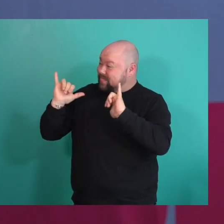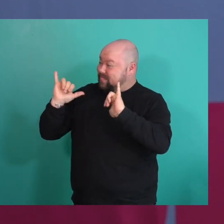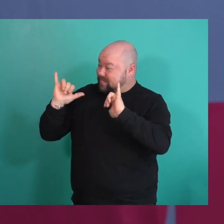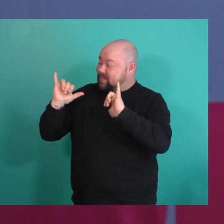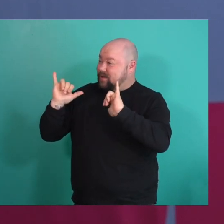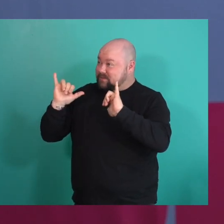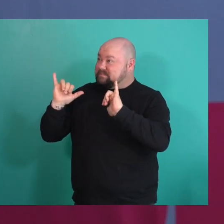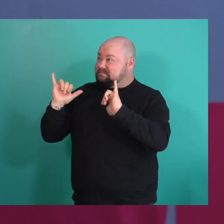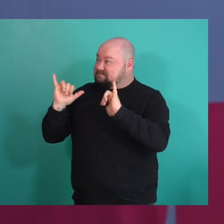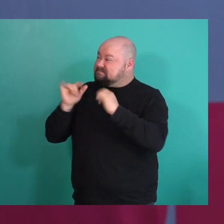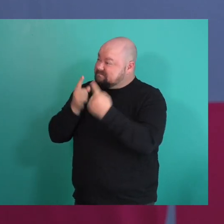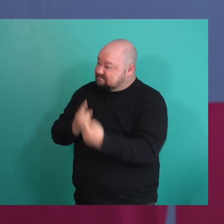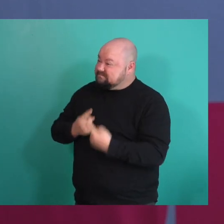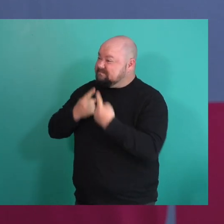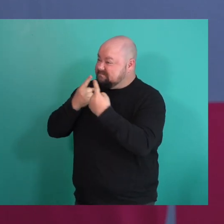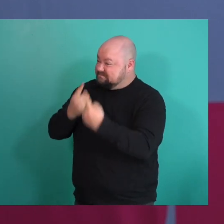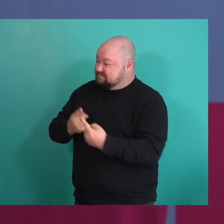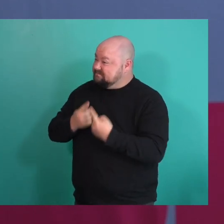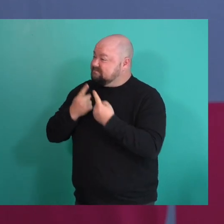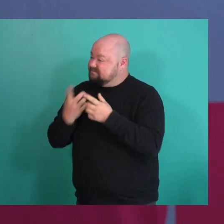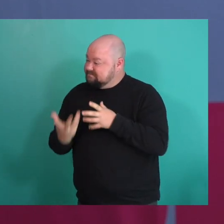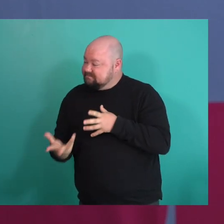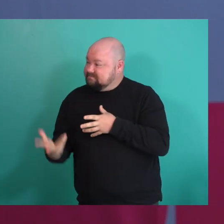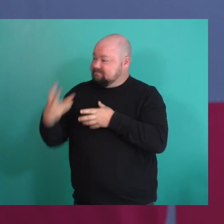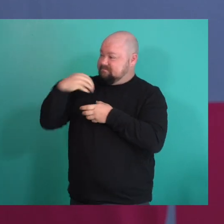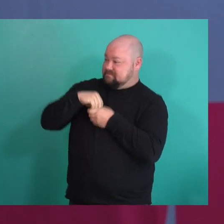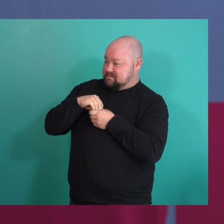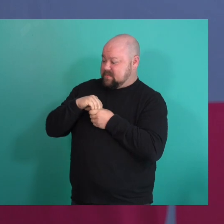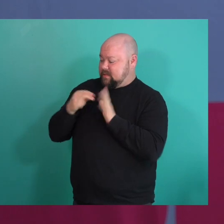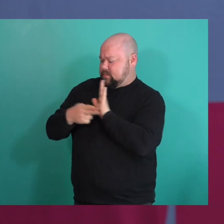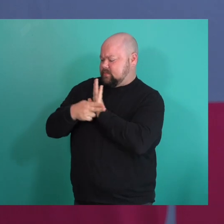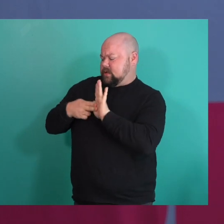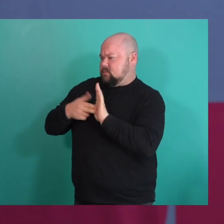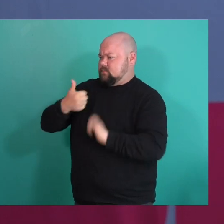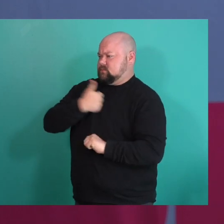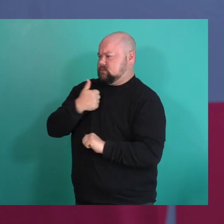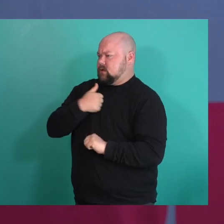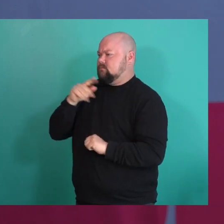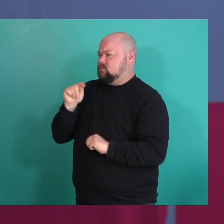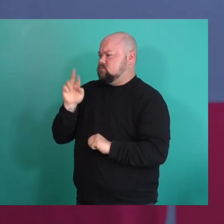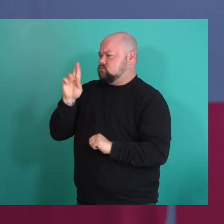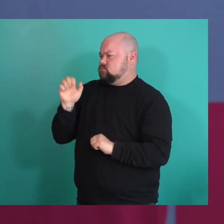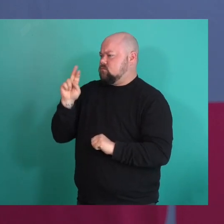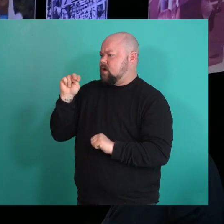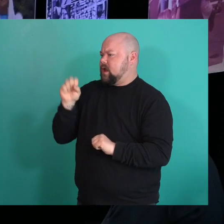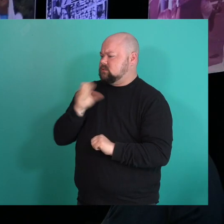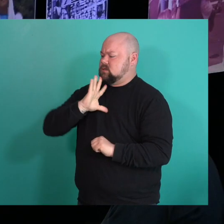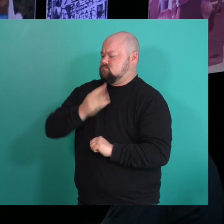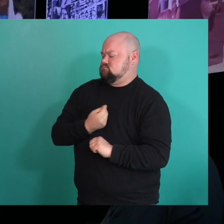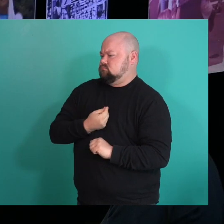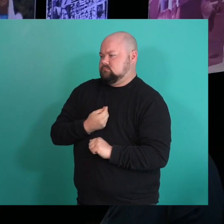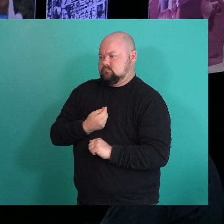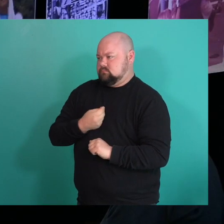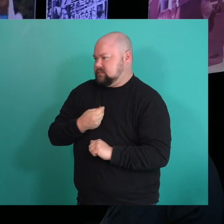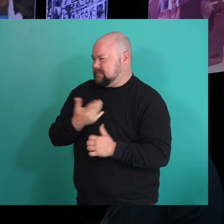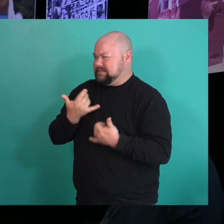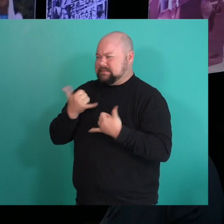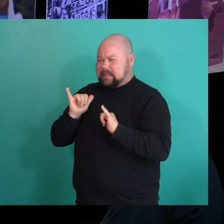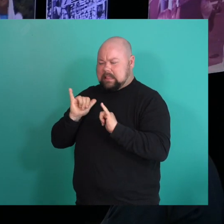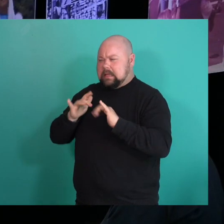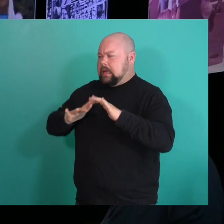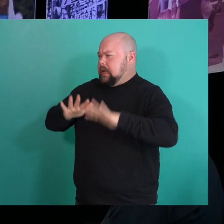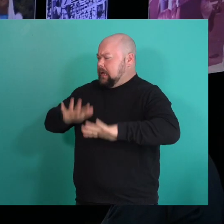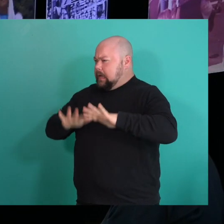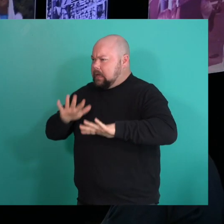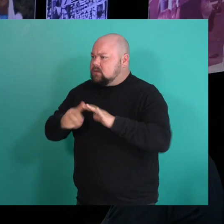difficulty embracing the label of trans. And, you know, I've been in the queer community and organizing